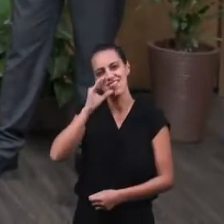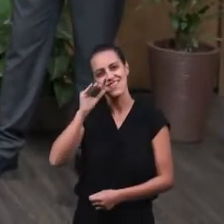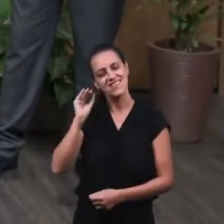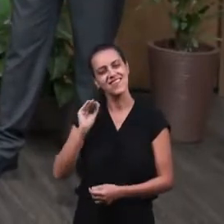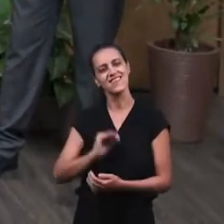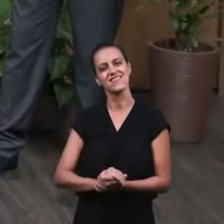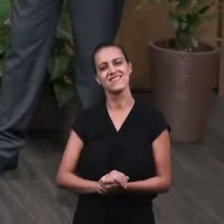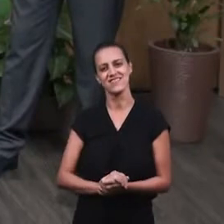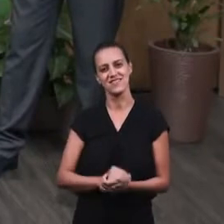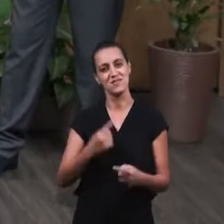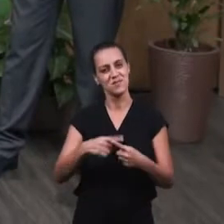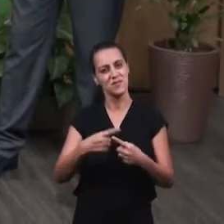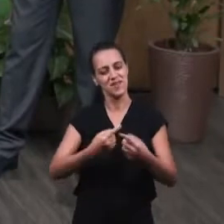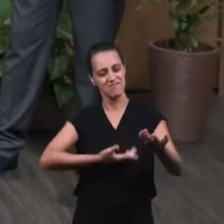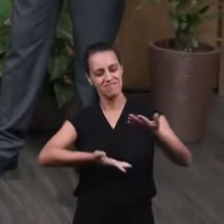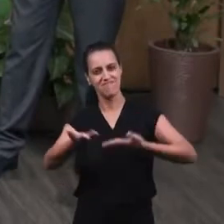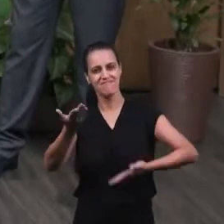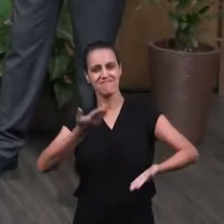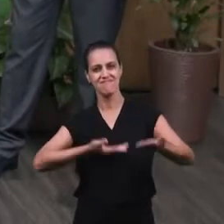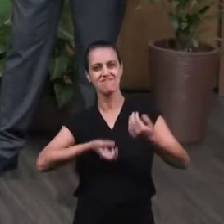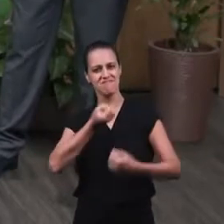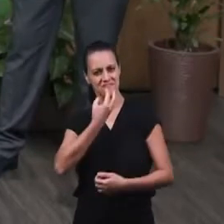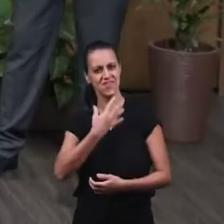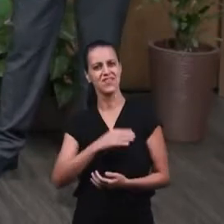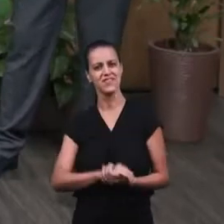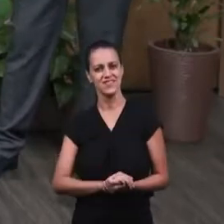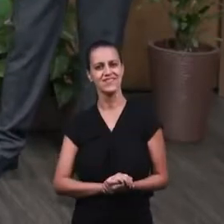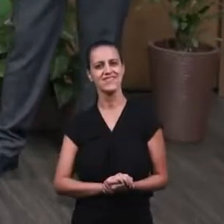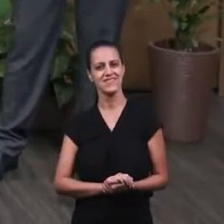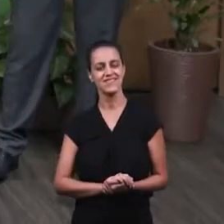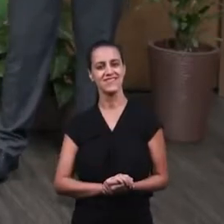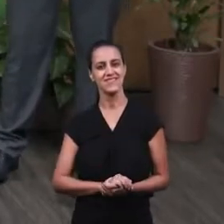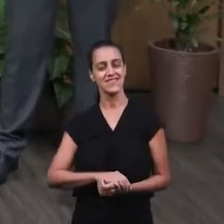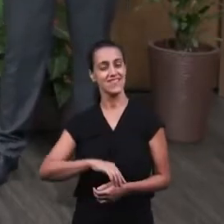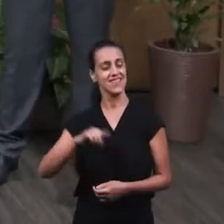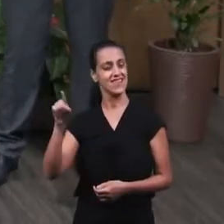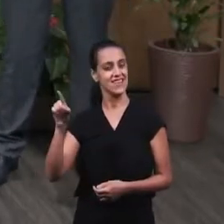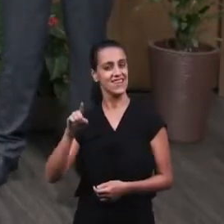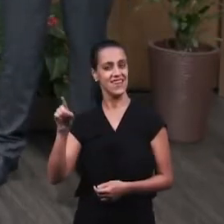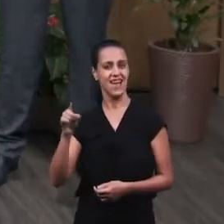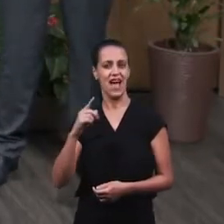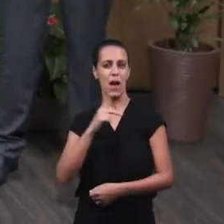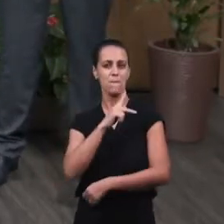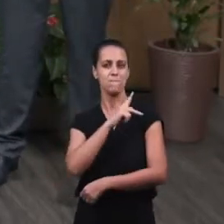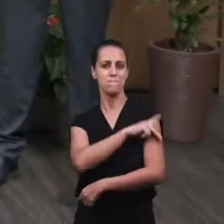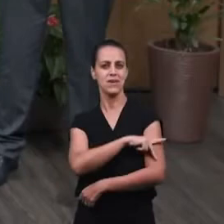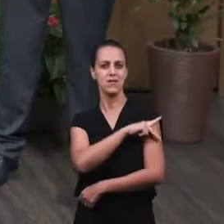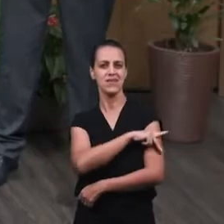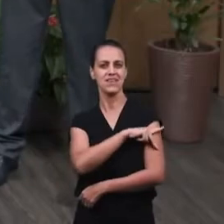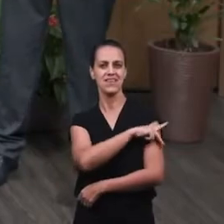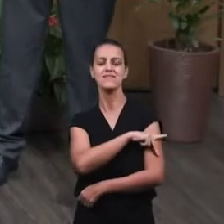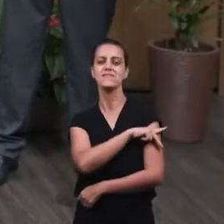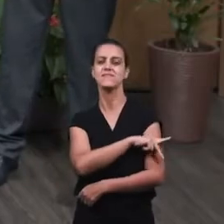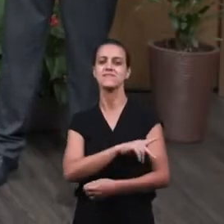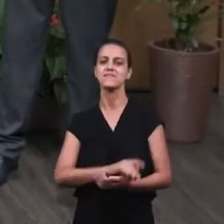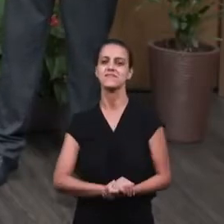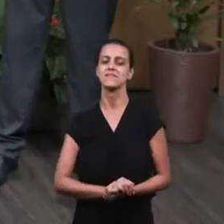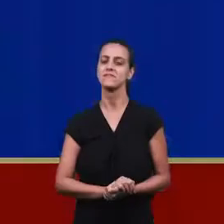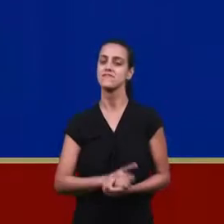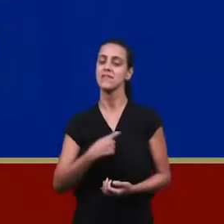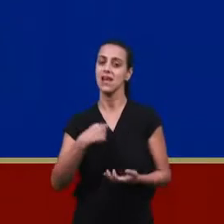all of our adolescents. They're always participating in the program. She's from Teresina, Piauí, Brazil.